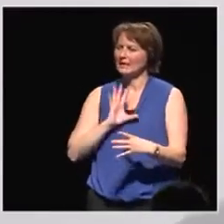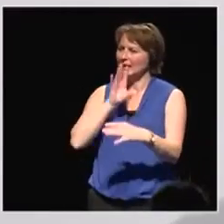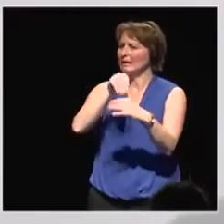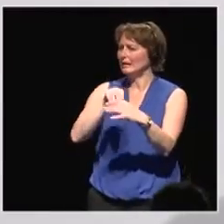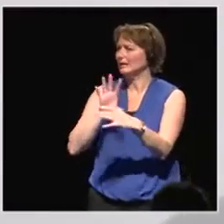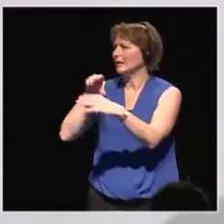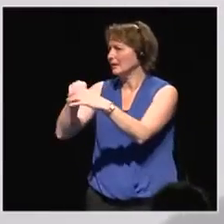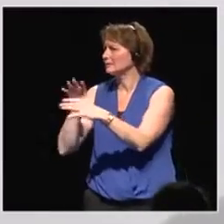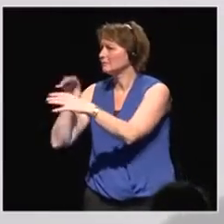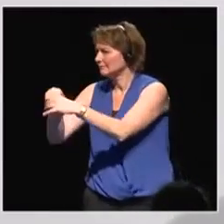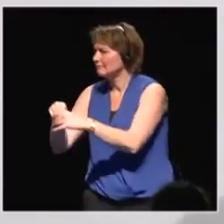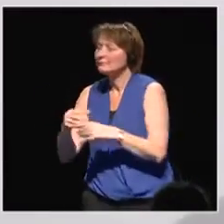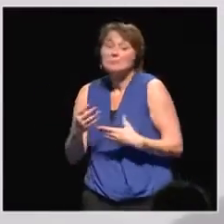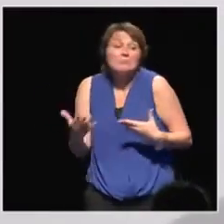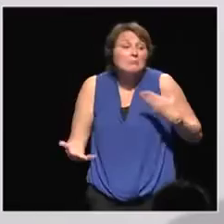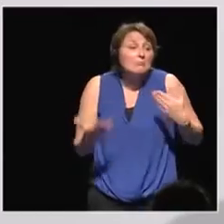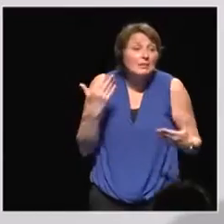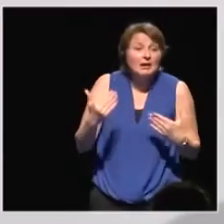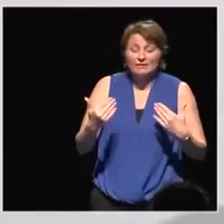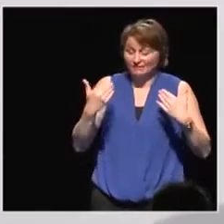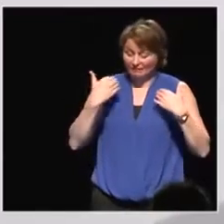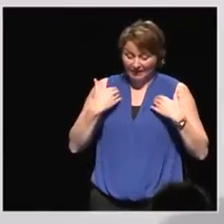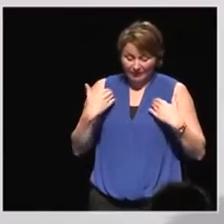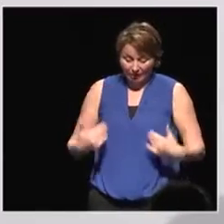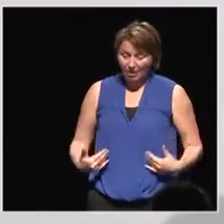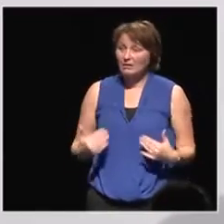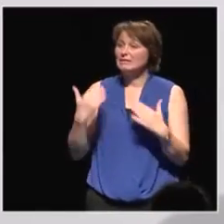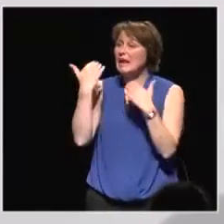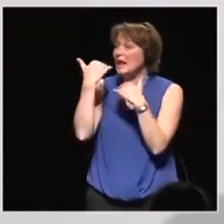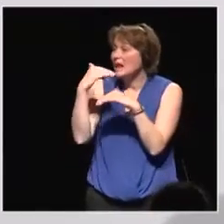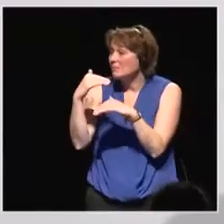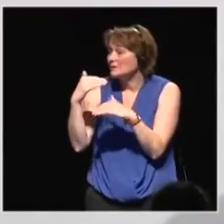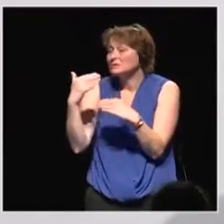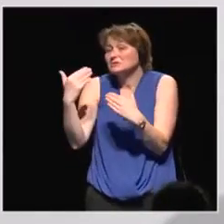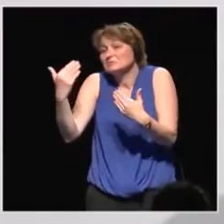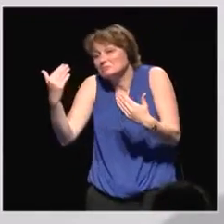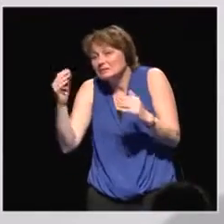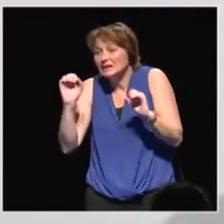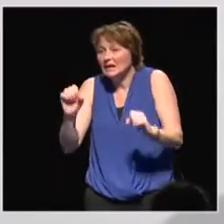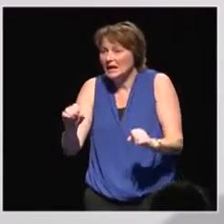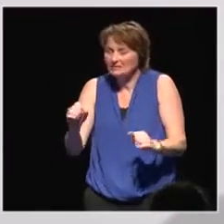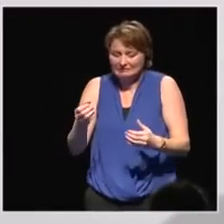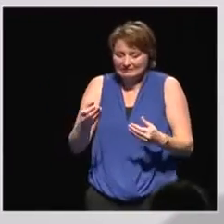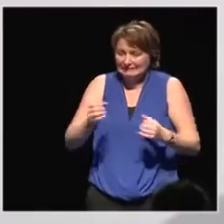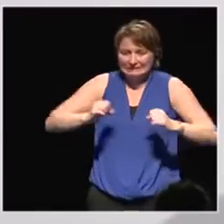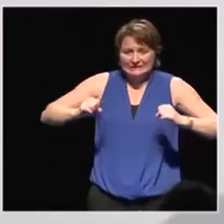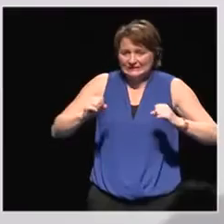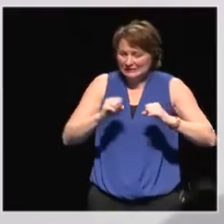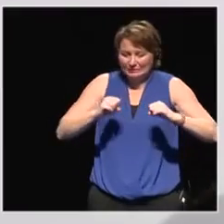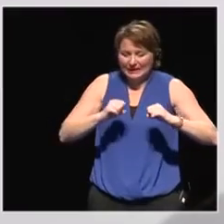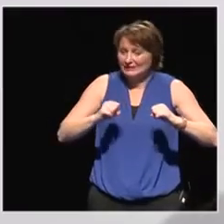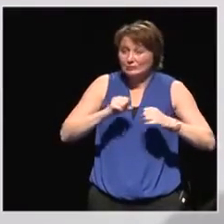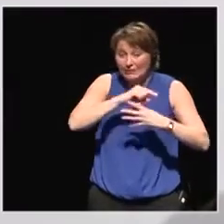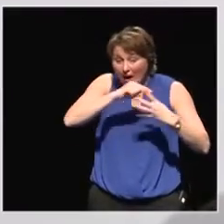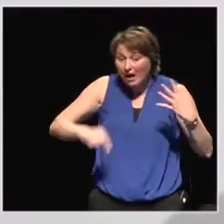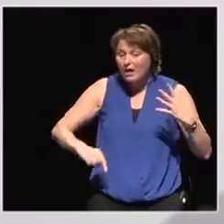might be some physical limits or something which really somehow don't really give you the space to do all of these,